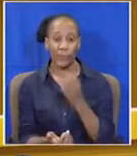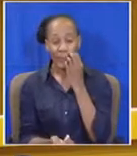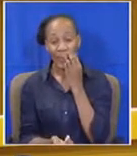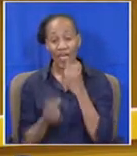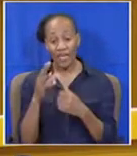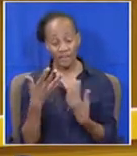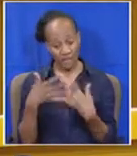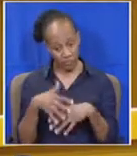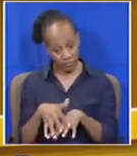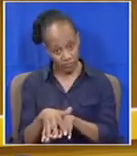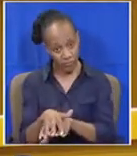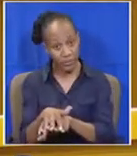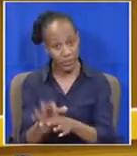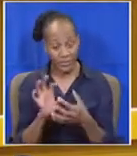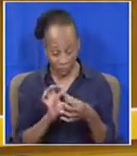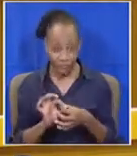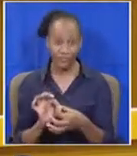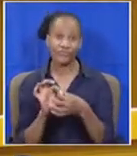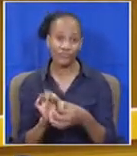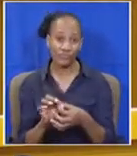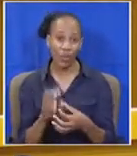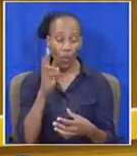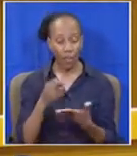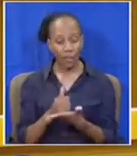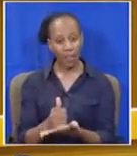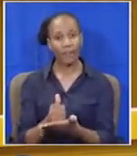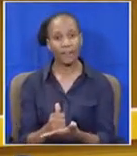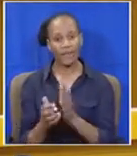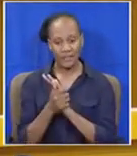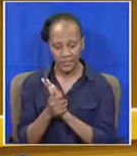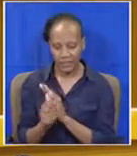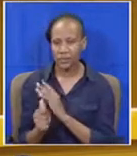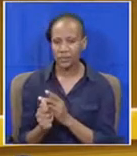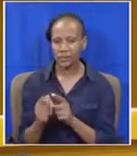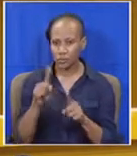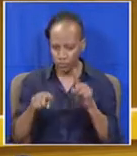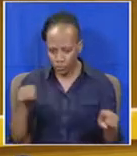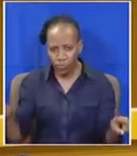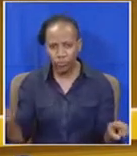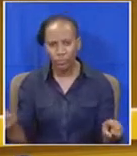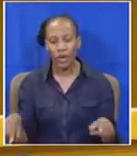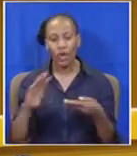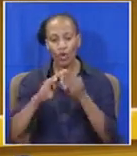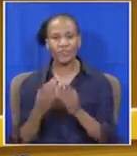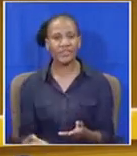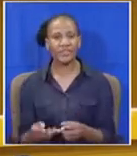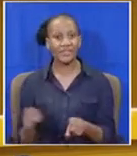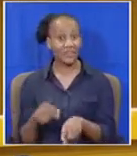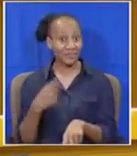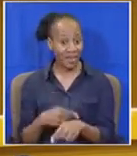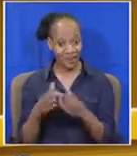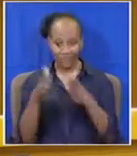assist in stimulating entrepreneurial skill in committees and open opportunities.